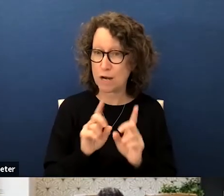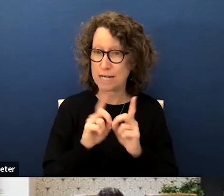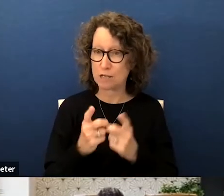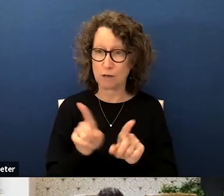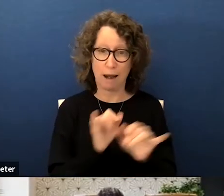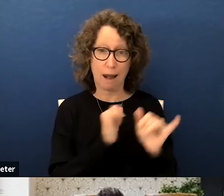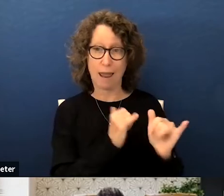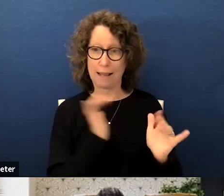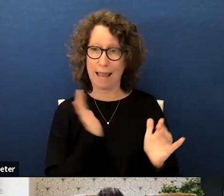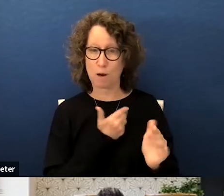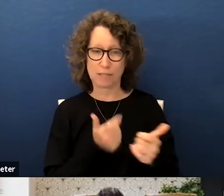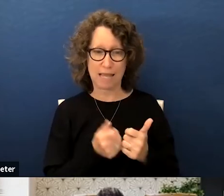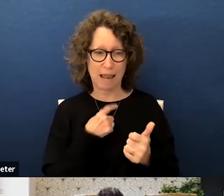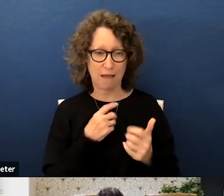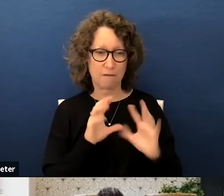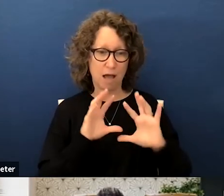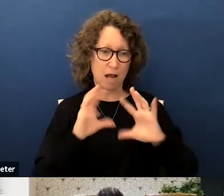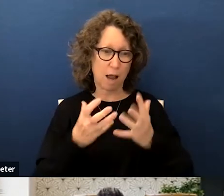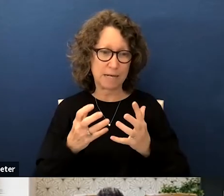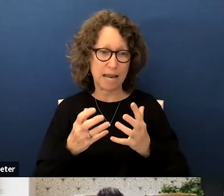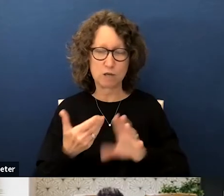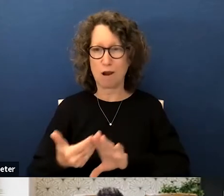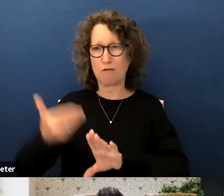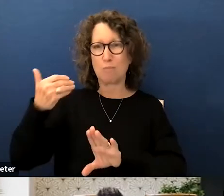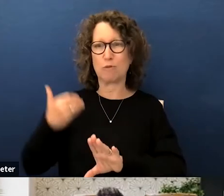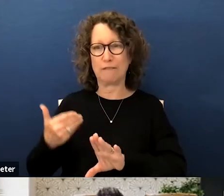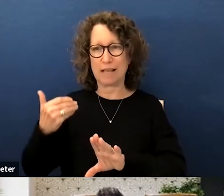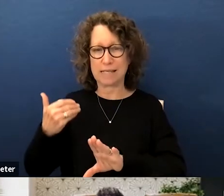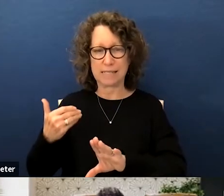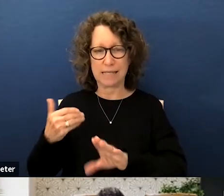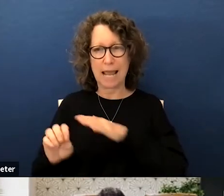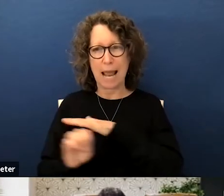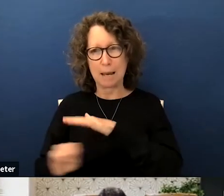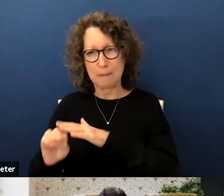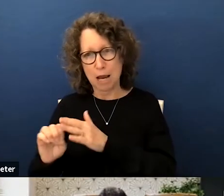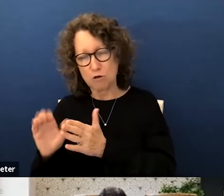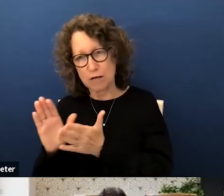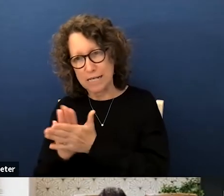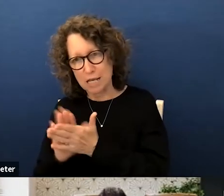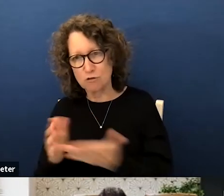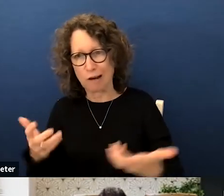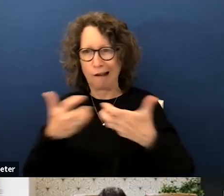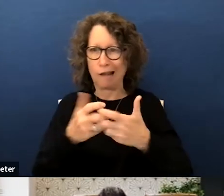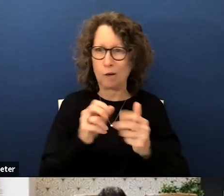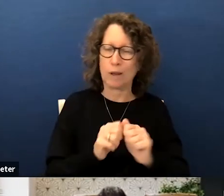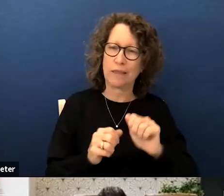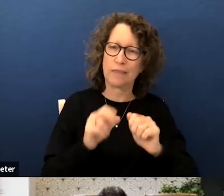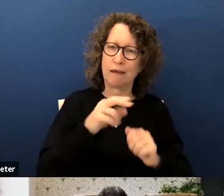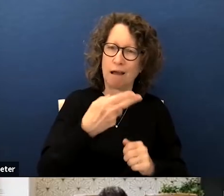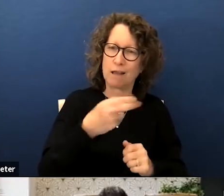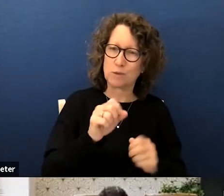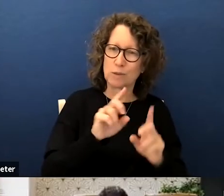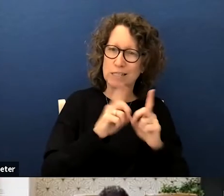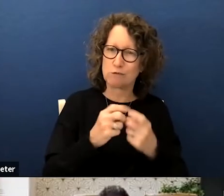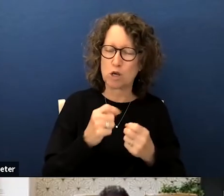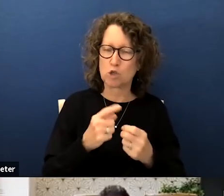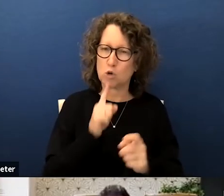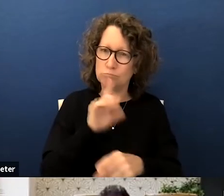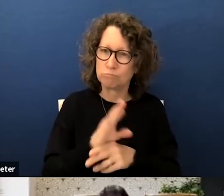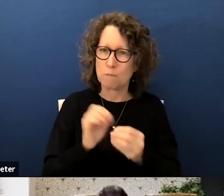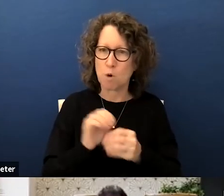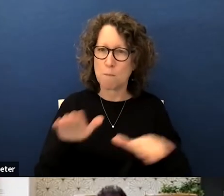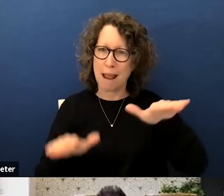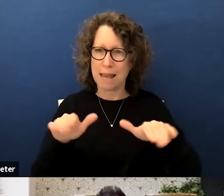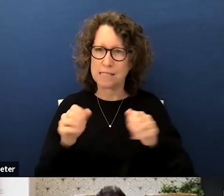like ours that have a combination of a previously elementary district with a secondary district to ensure more balance and more